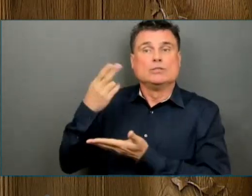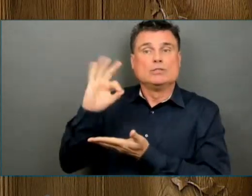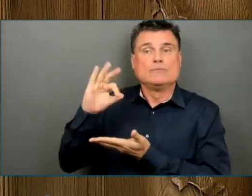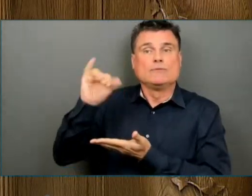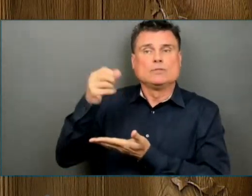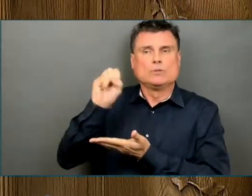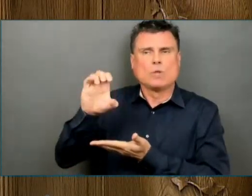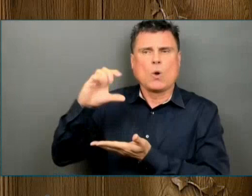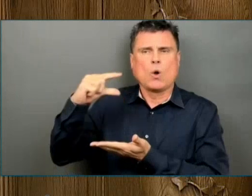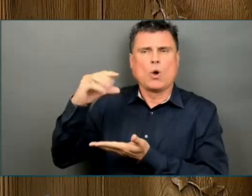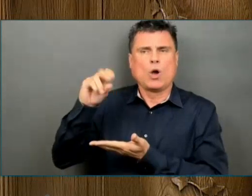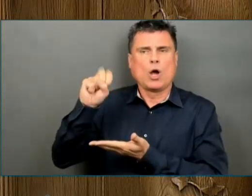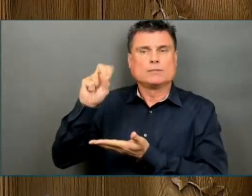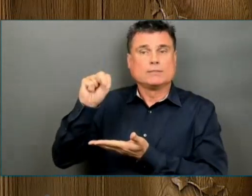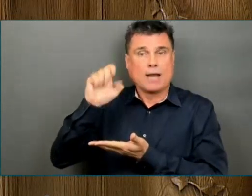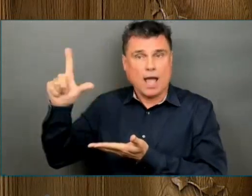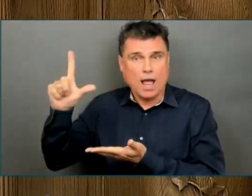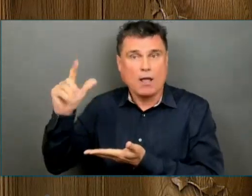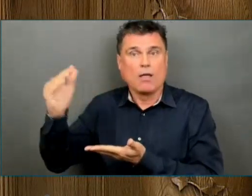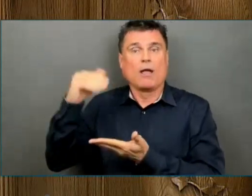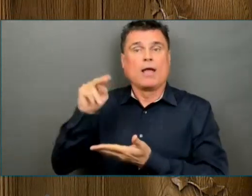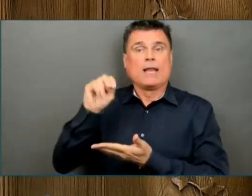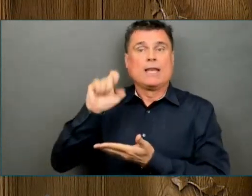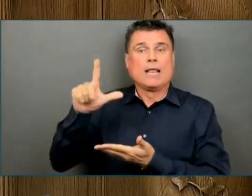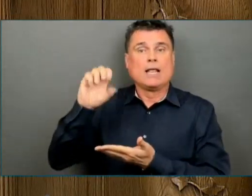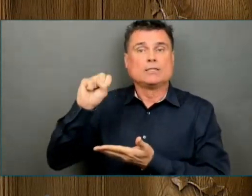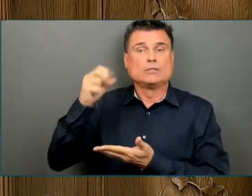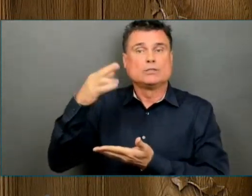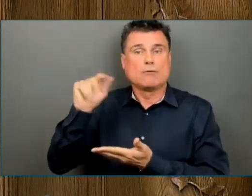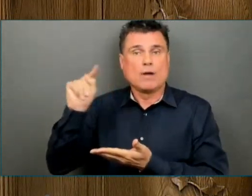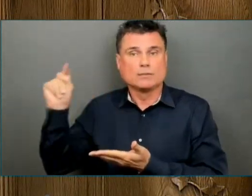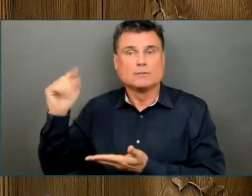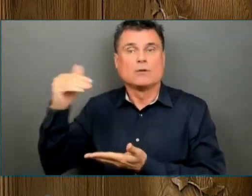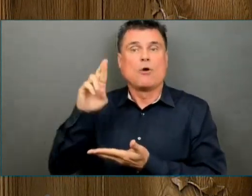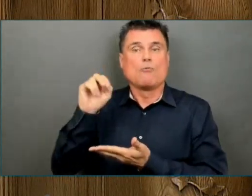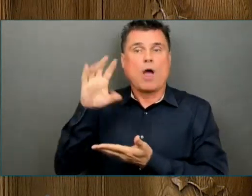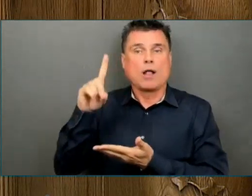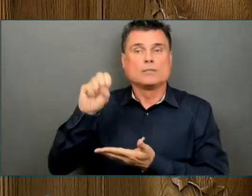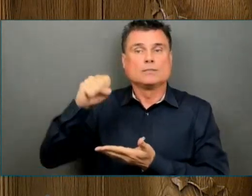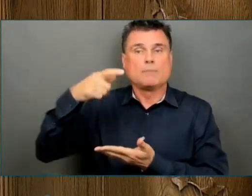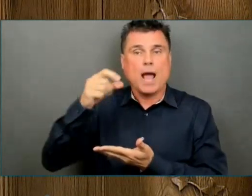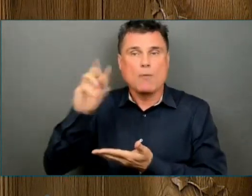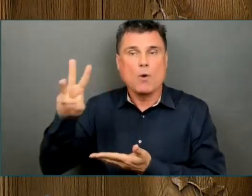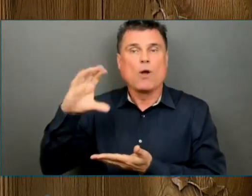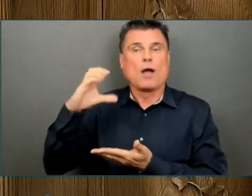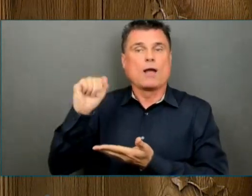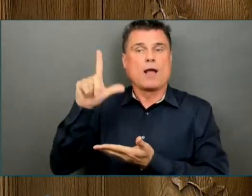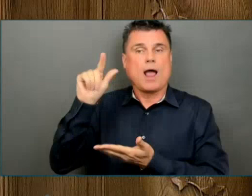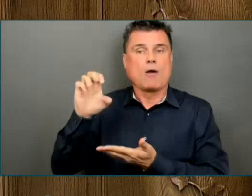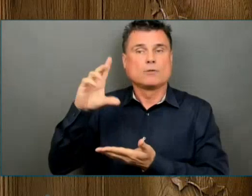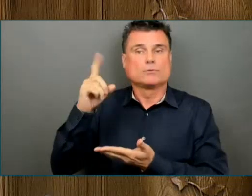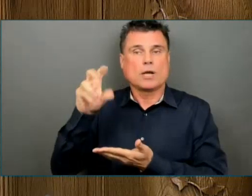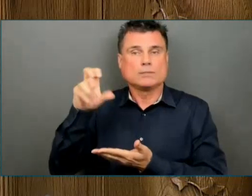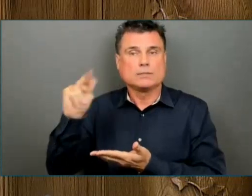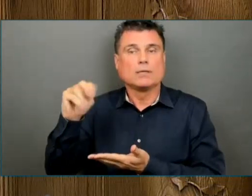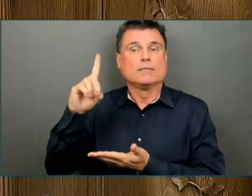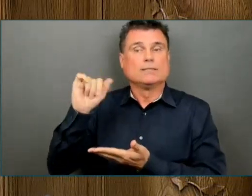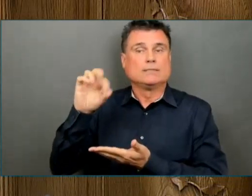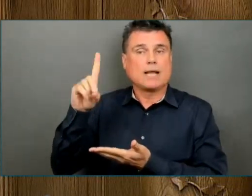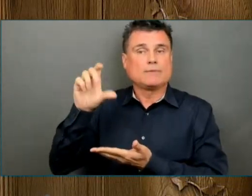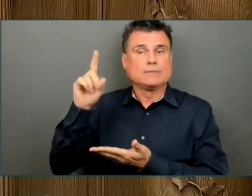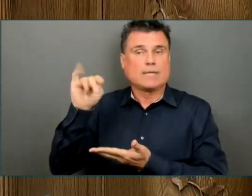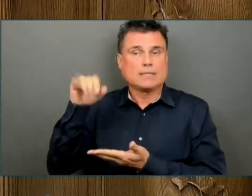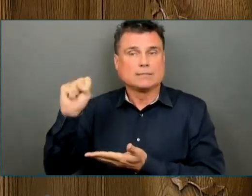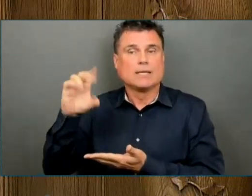Fishing Rights Trailblazer Ronald Sparrow, Health Care Rights Advocate Carol Dawson, Indigenous Rights